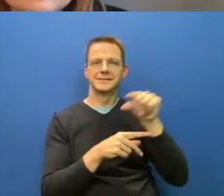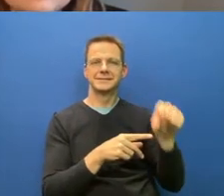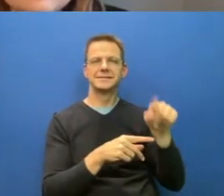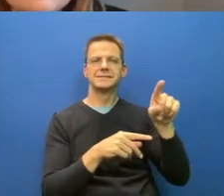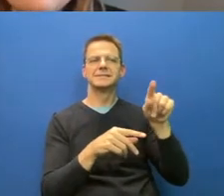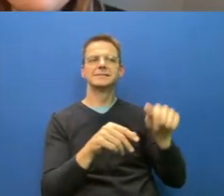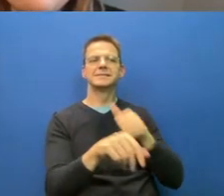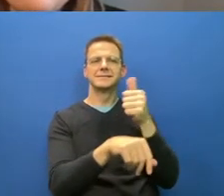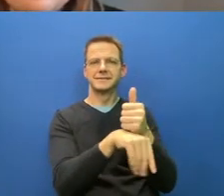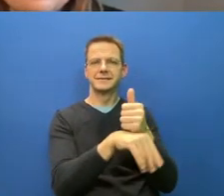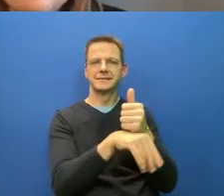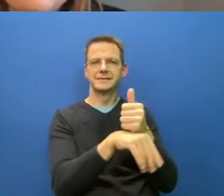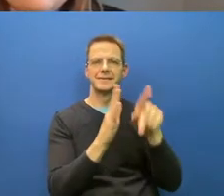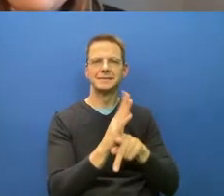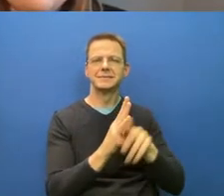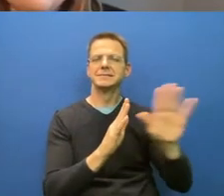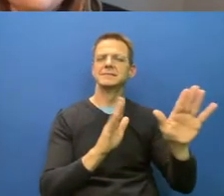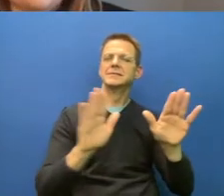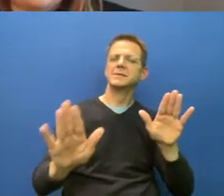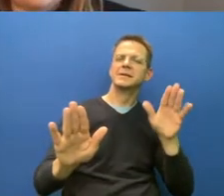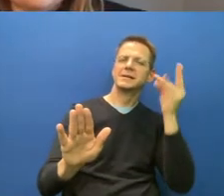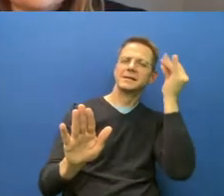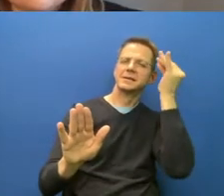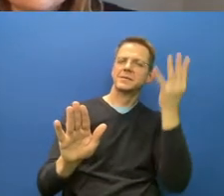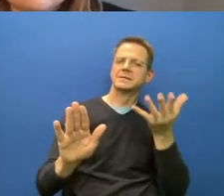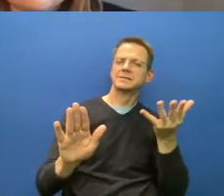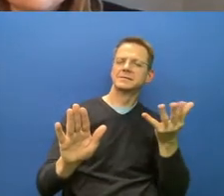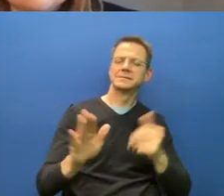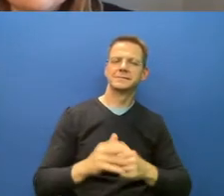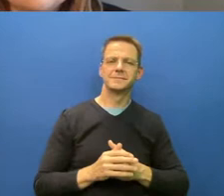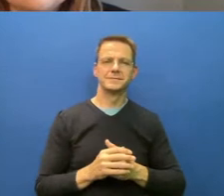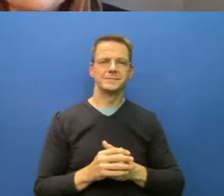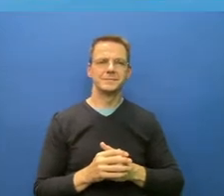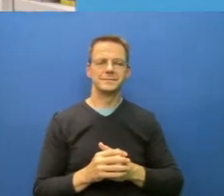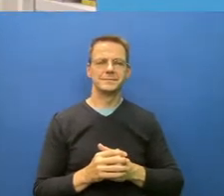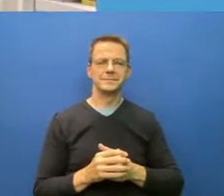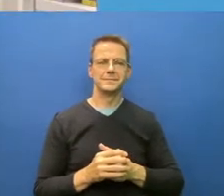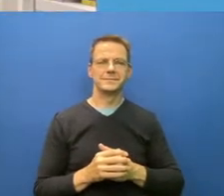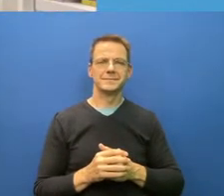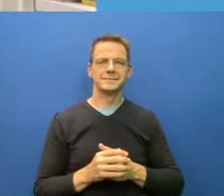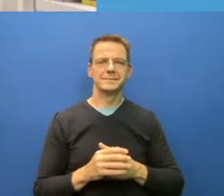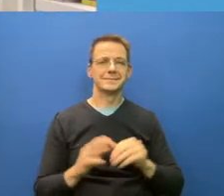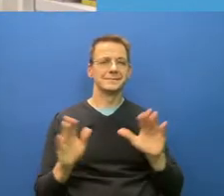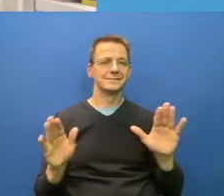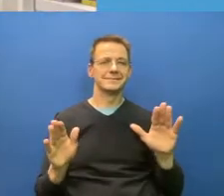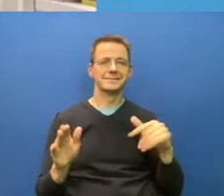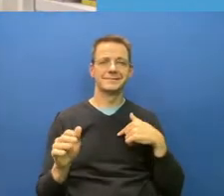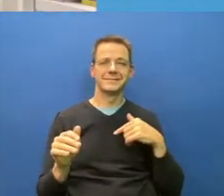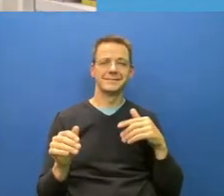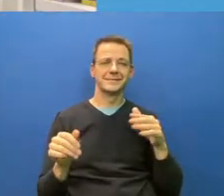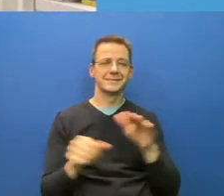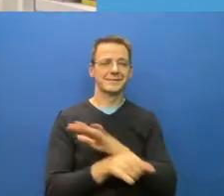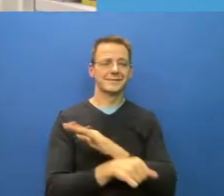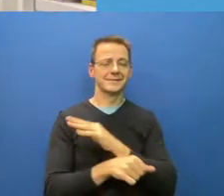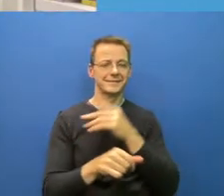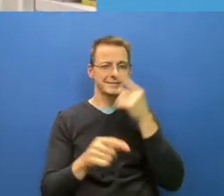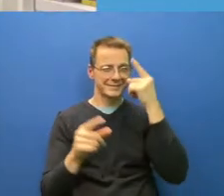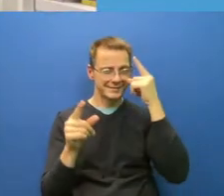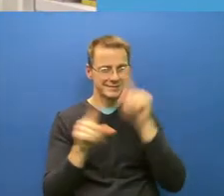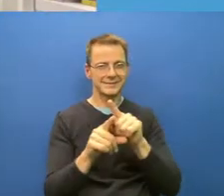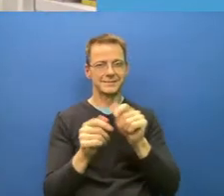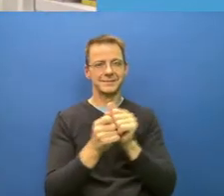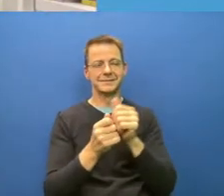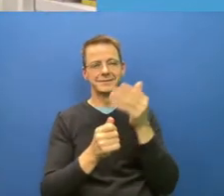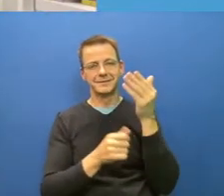Well, I fully agree with what was just said. You know, what we're seeing here is a phenomena of instead of